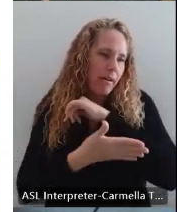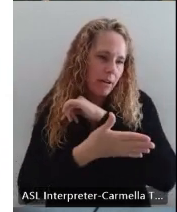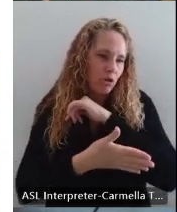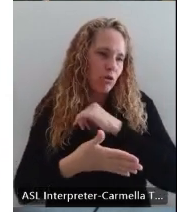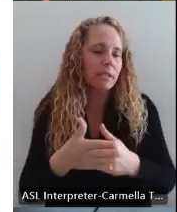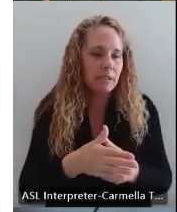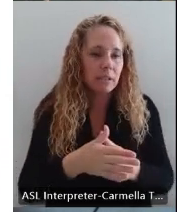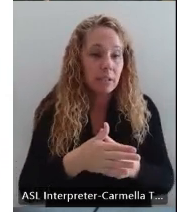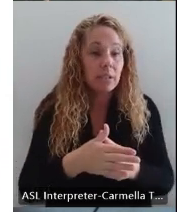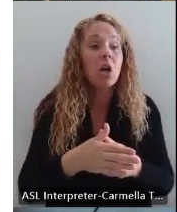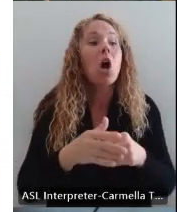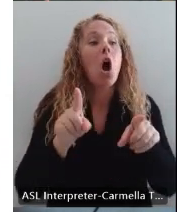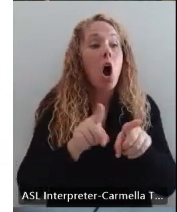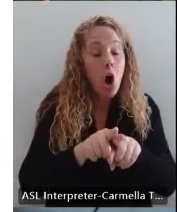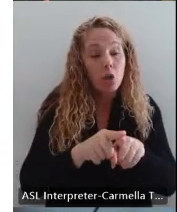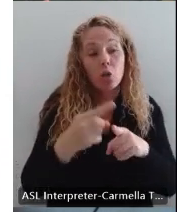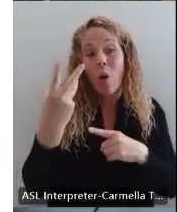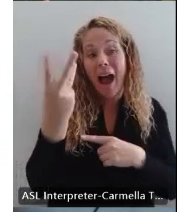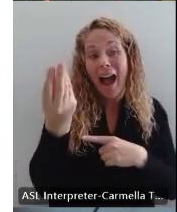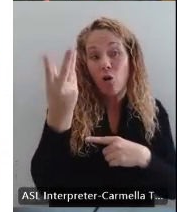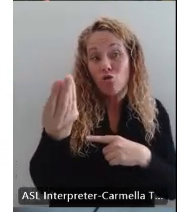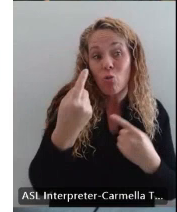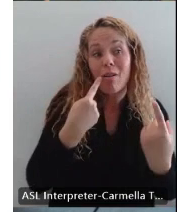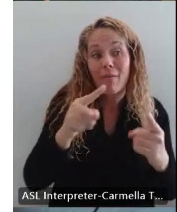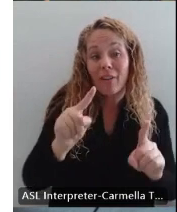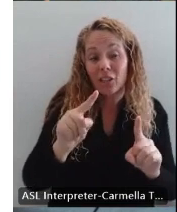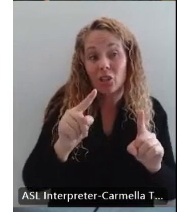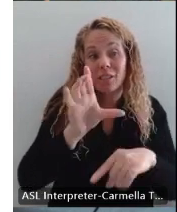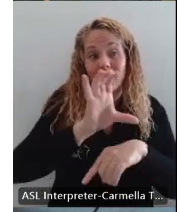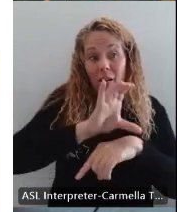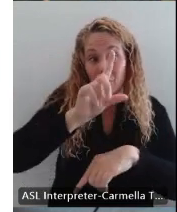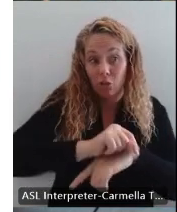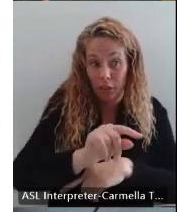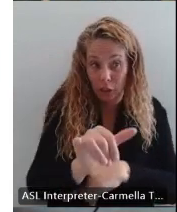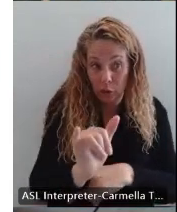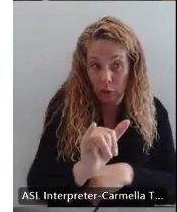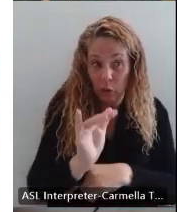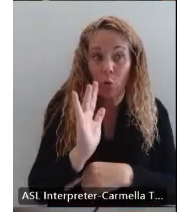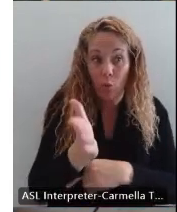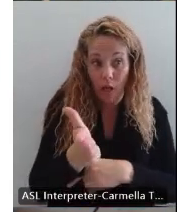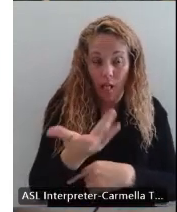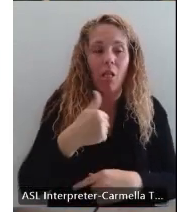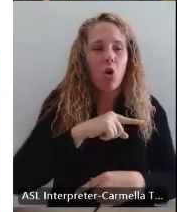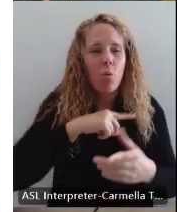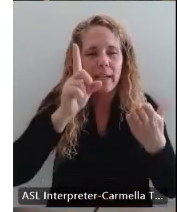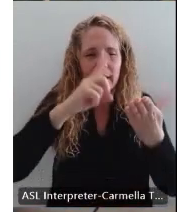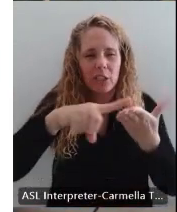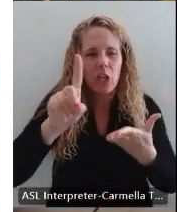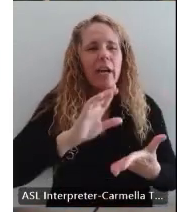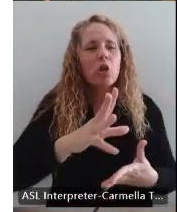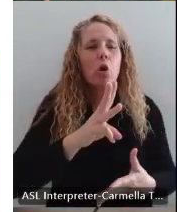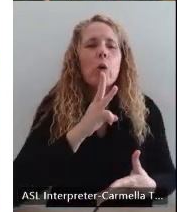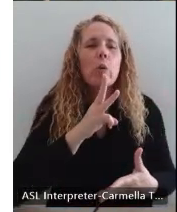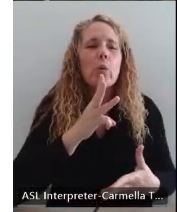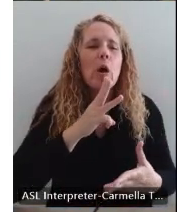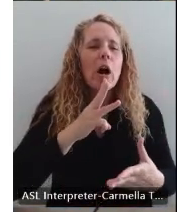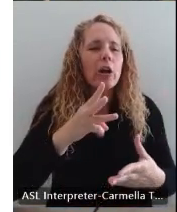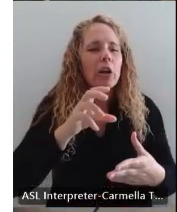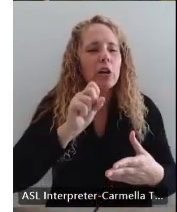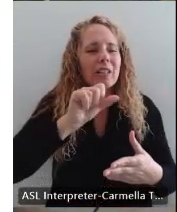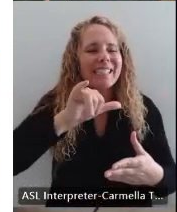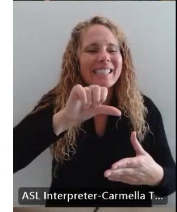We'll also do outdoor efficiency consultations, where we check your watering system.